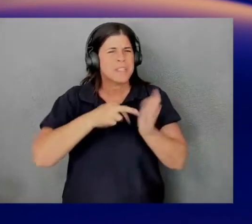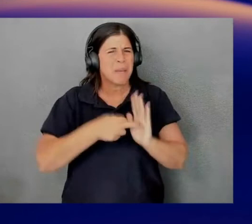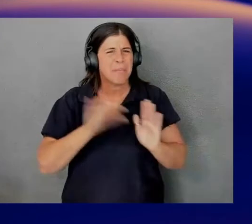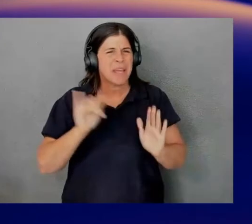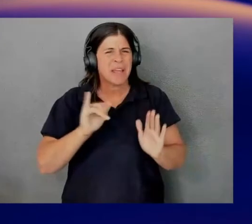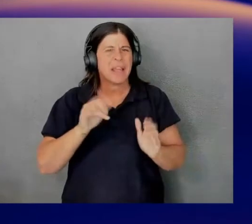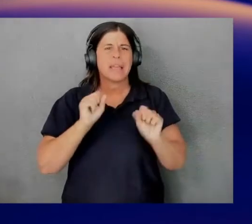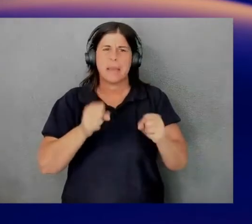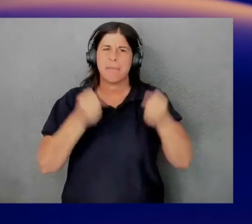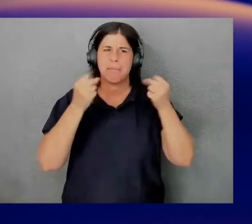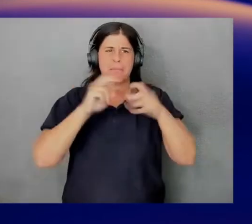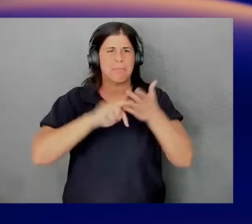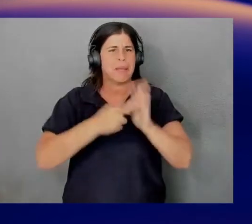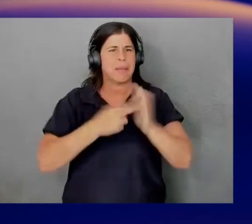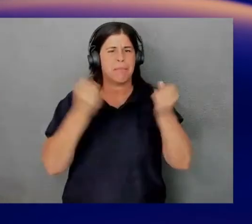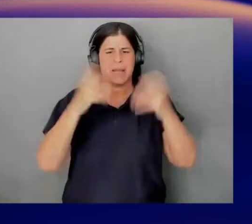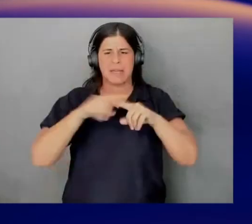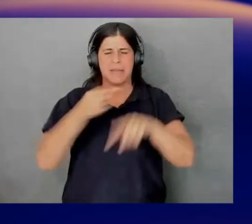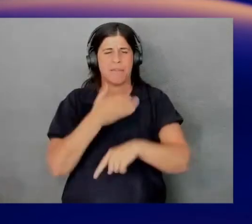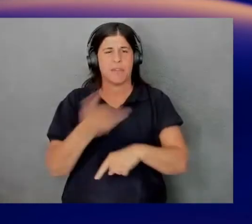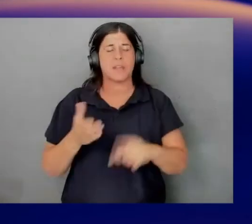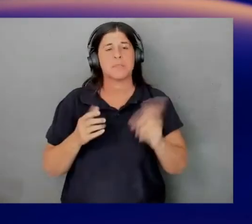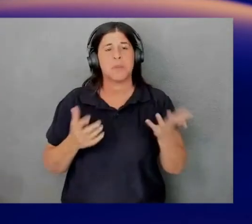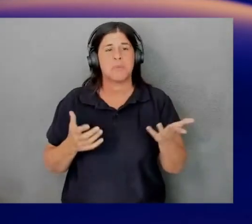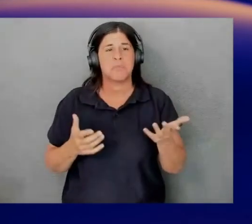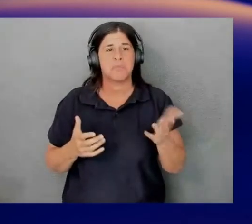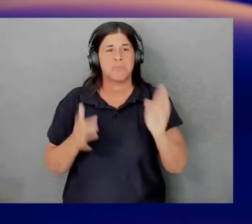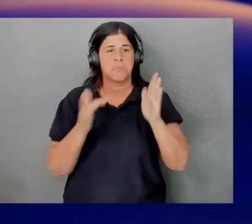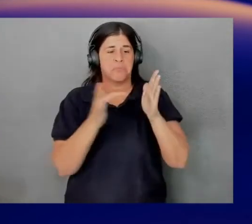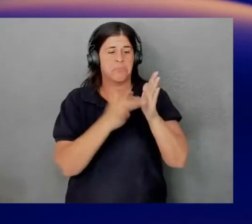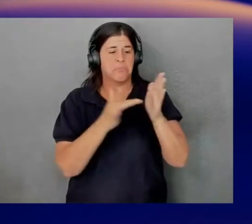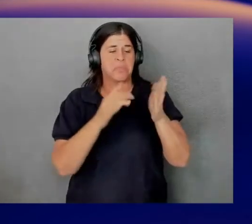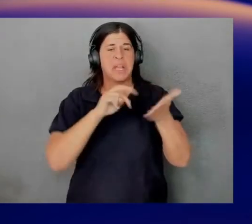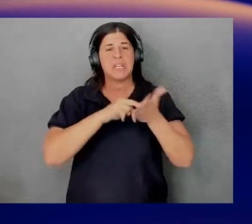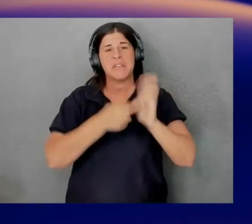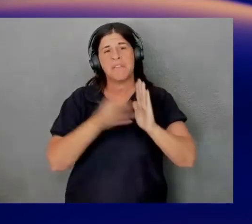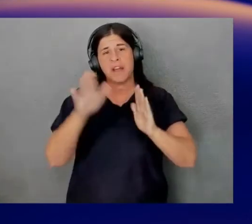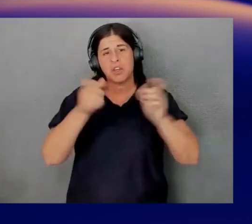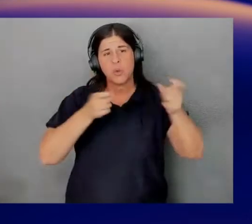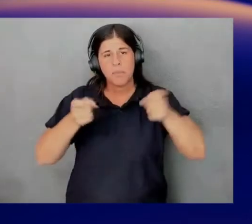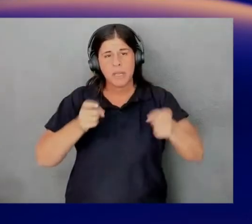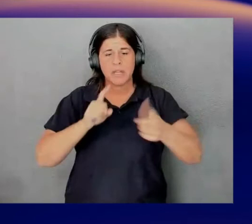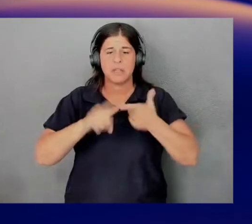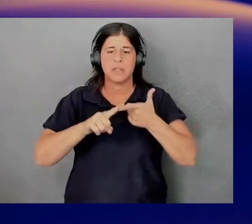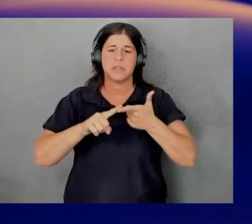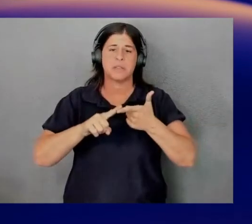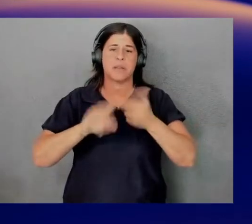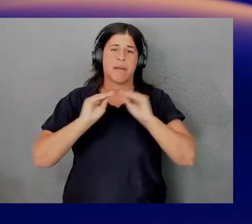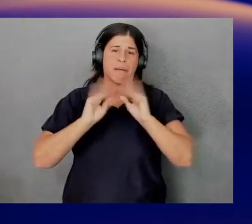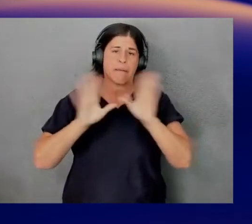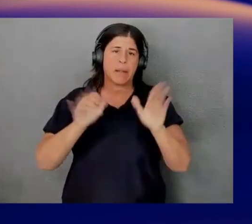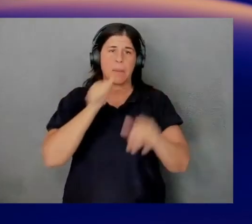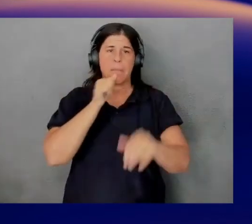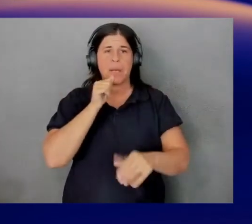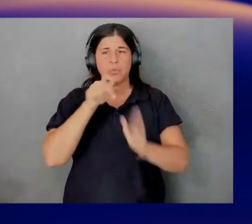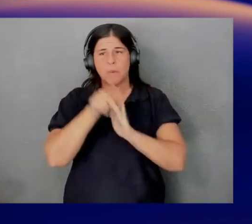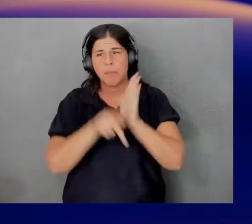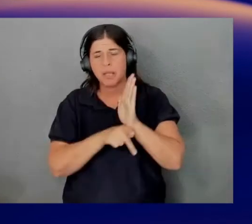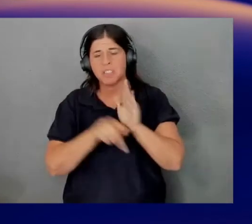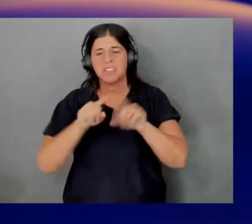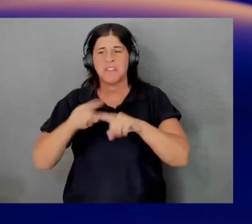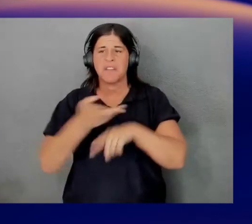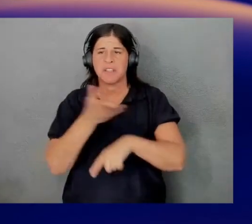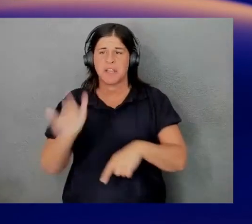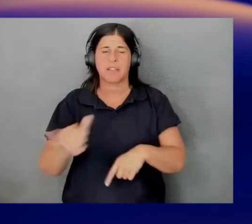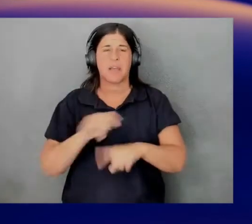different things. But, you know, defining your administrators, having a clear password policy, and things like that. So, as we're going